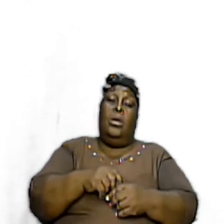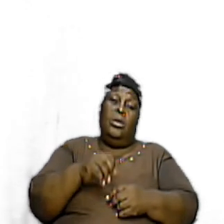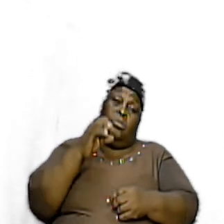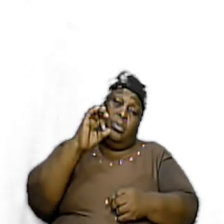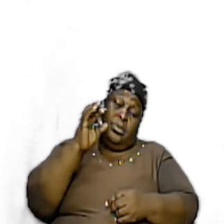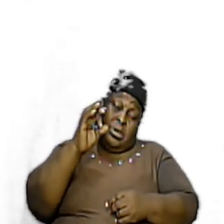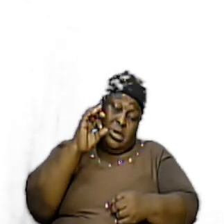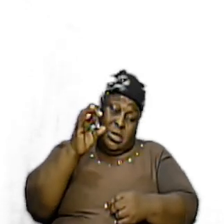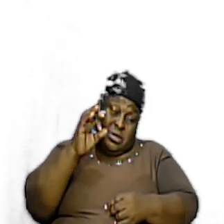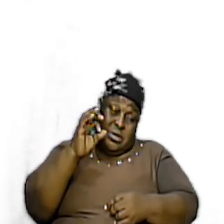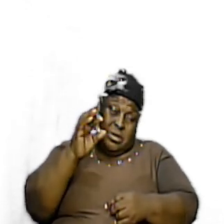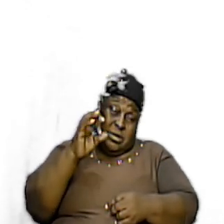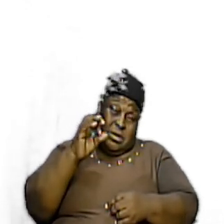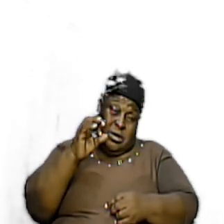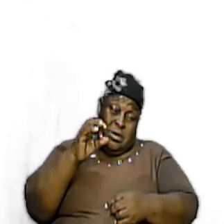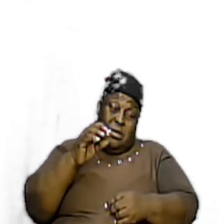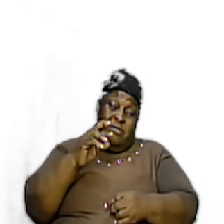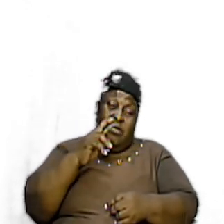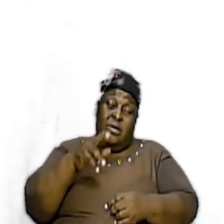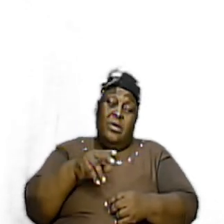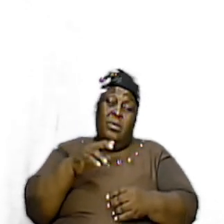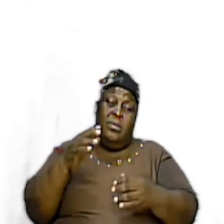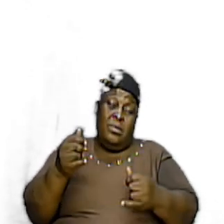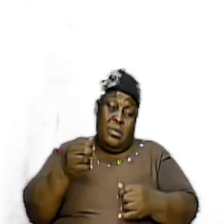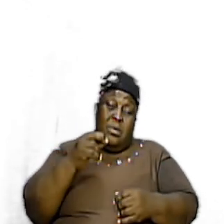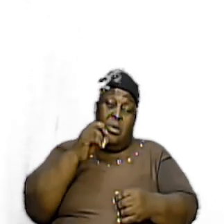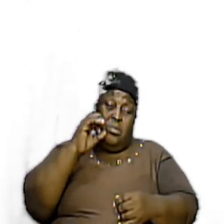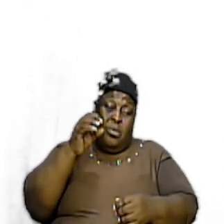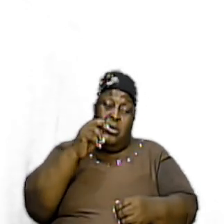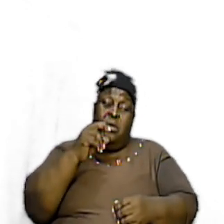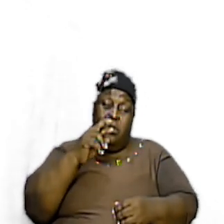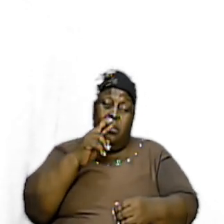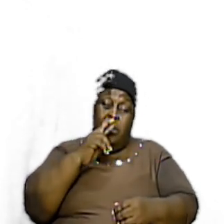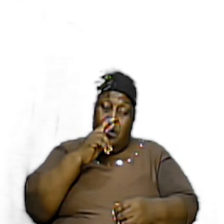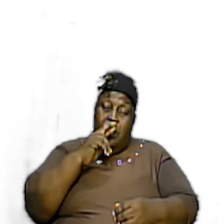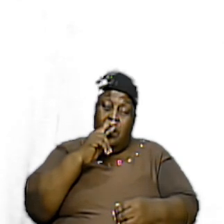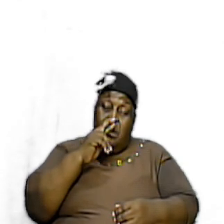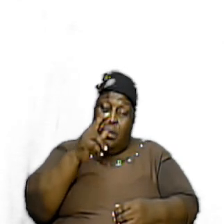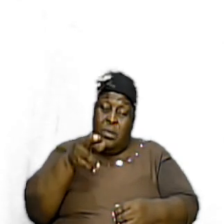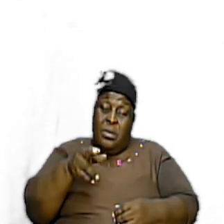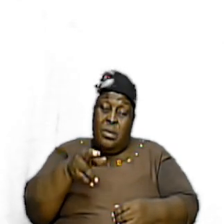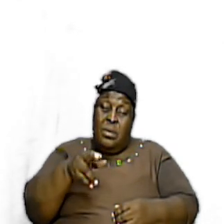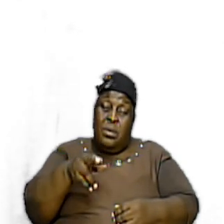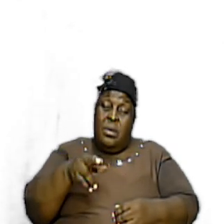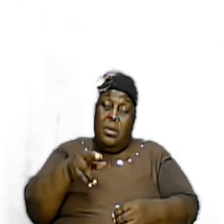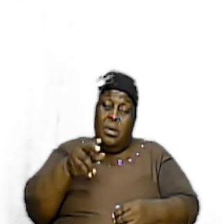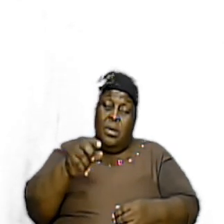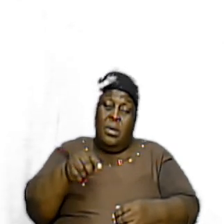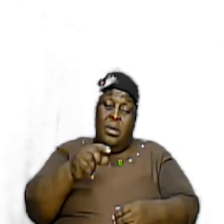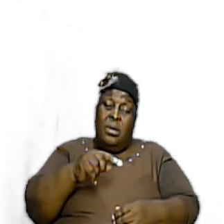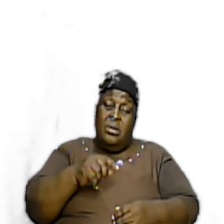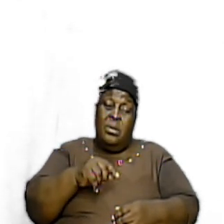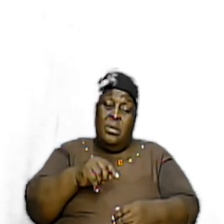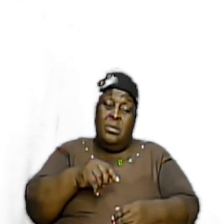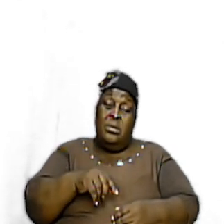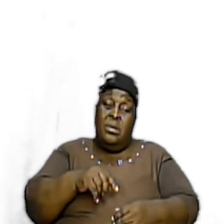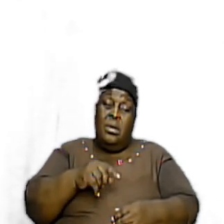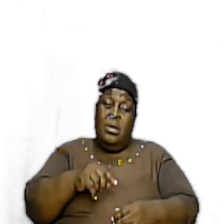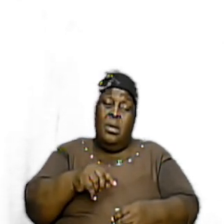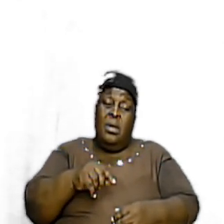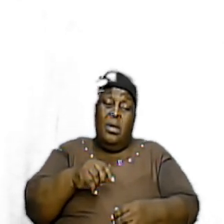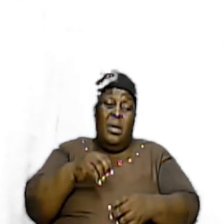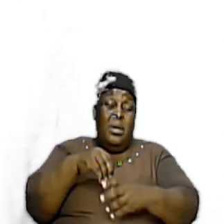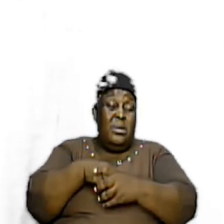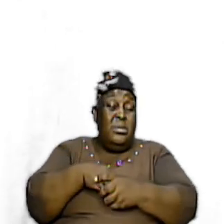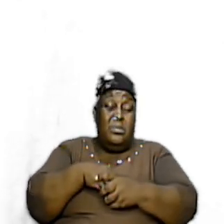there At the church In the wilderness We realize That These things Are intertwined We are together